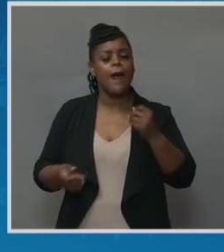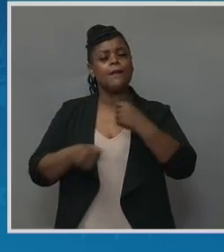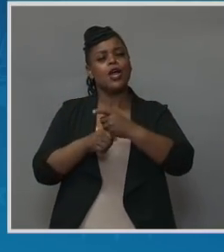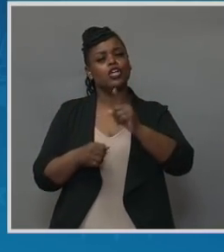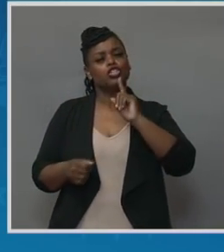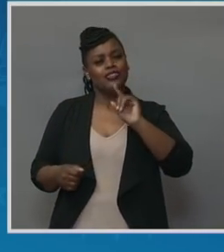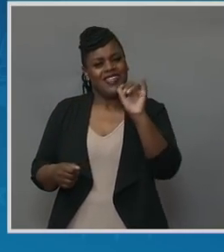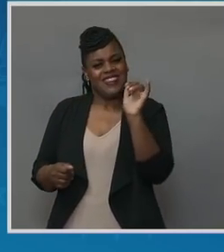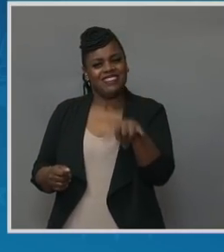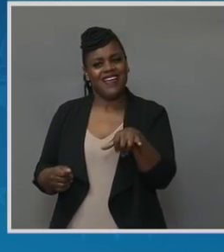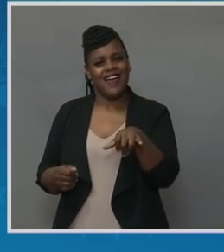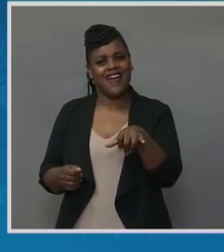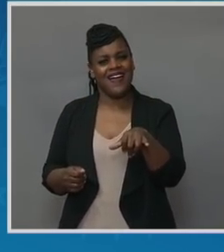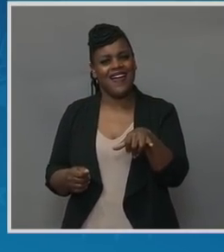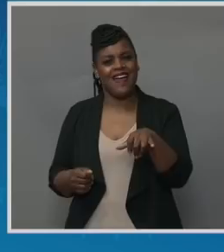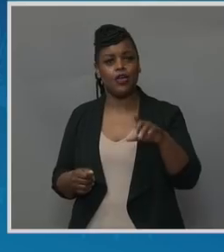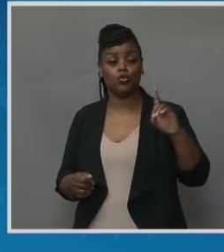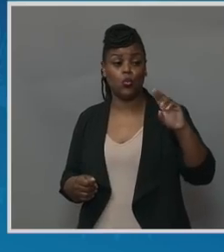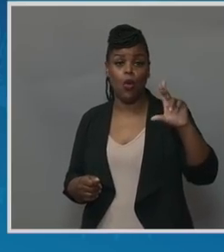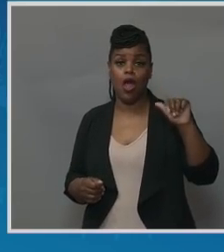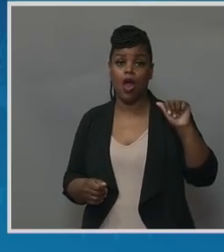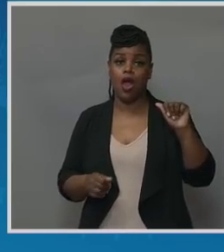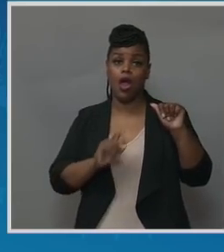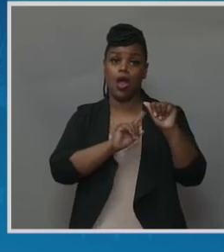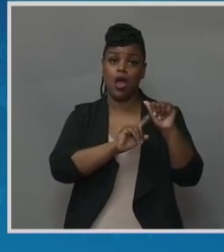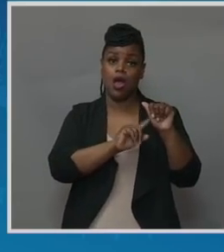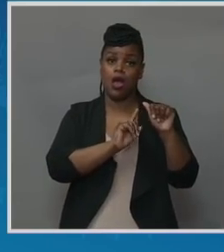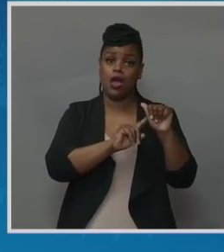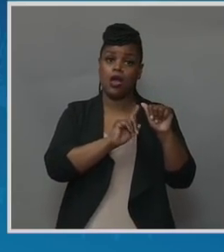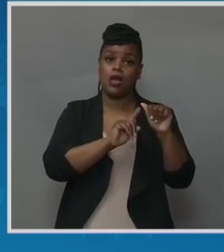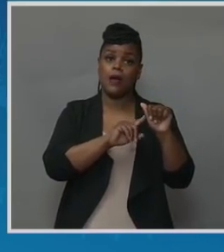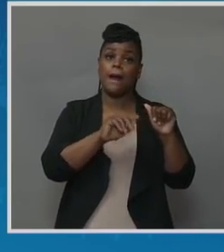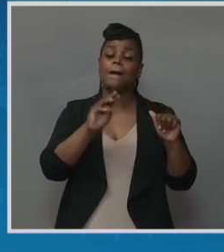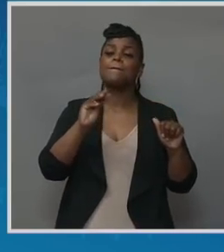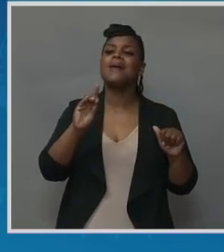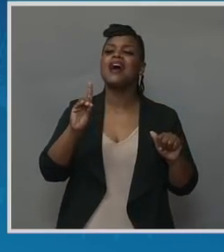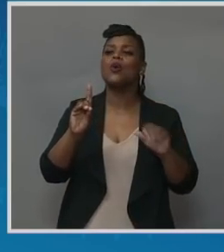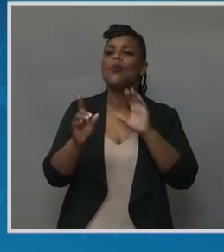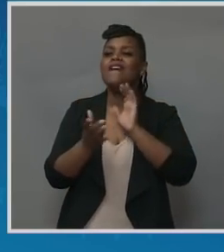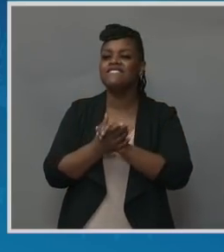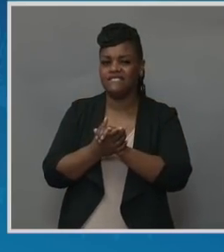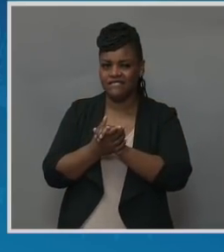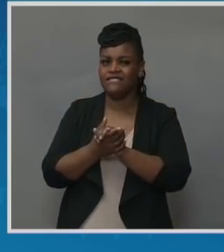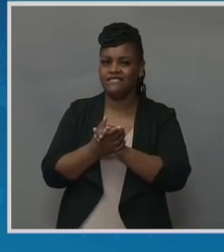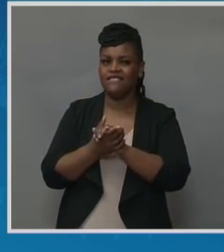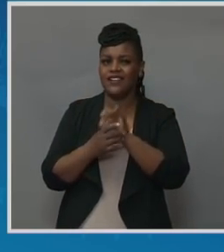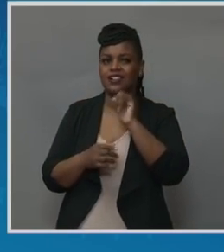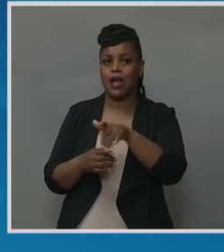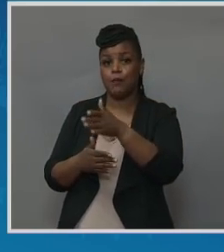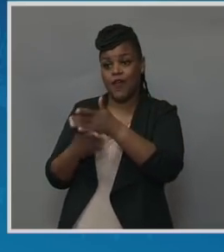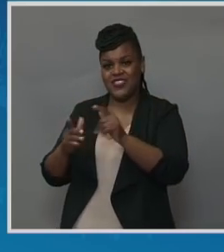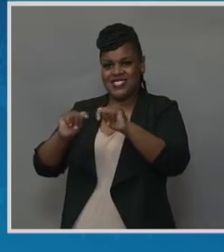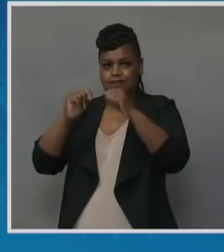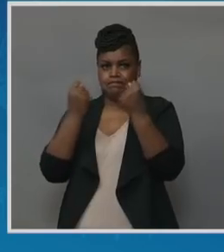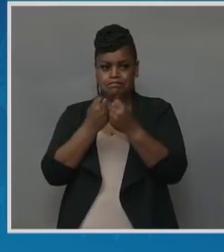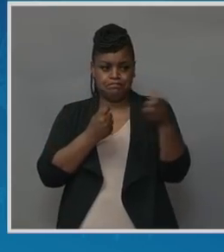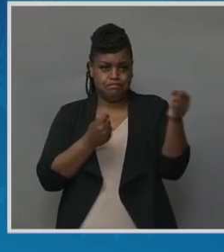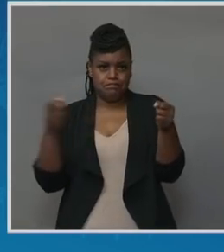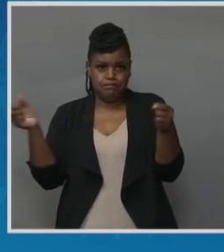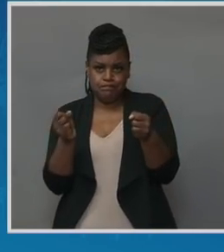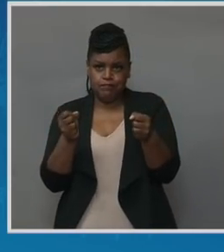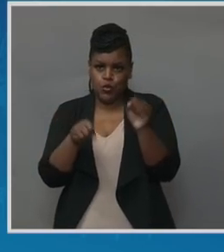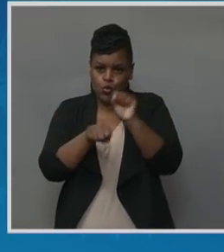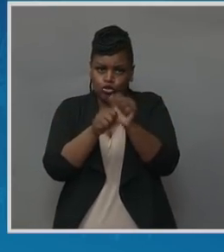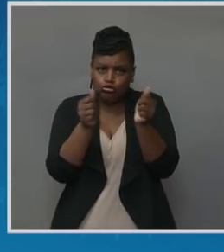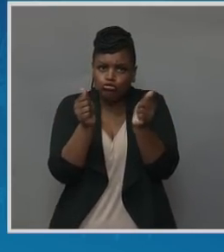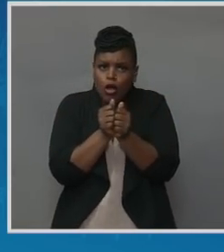a doula or midwife is a part of their entire birth team and they're all working together with the fertility specialist, the OBGYN,